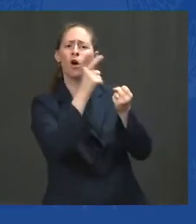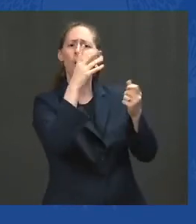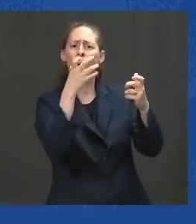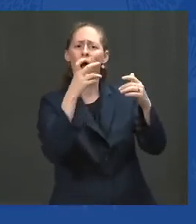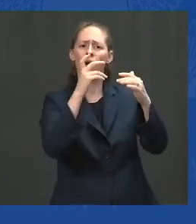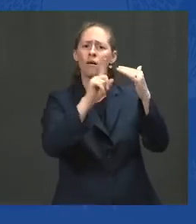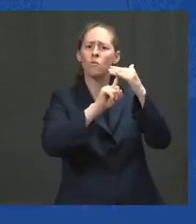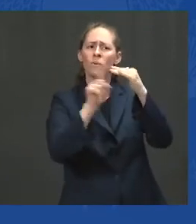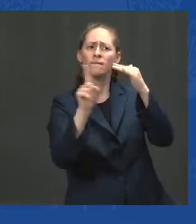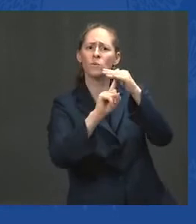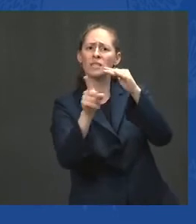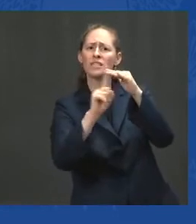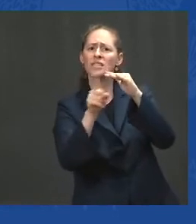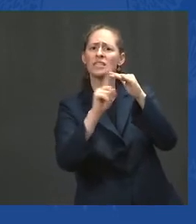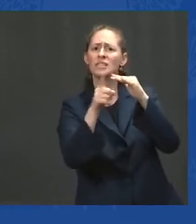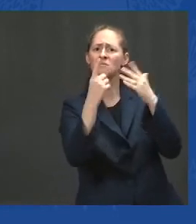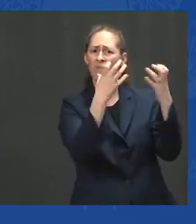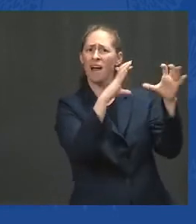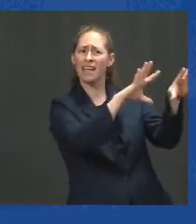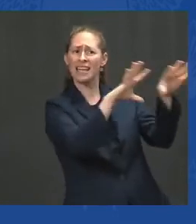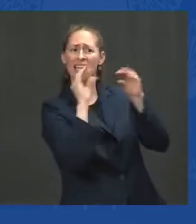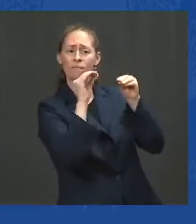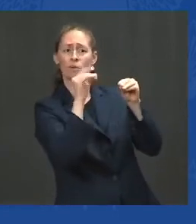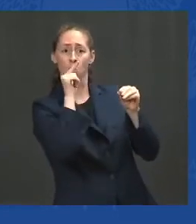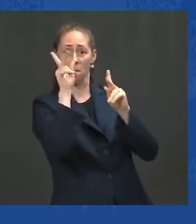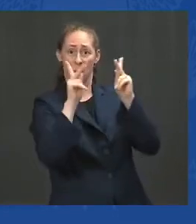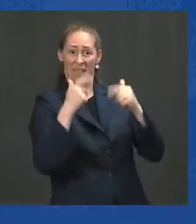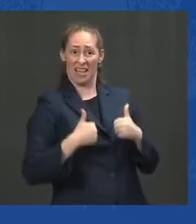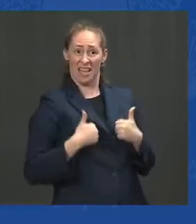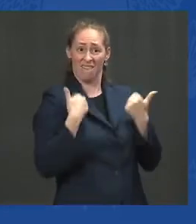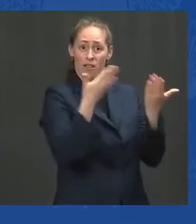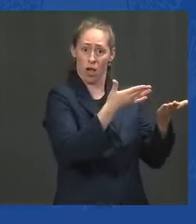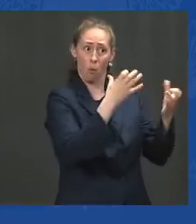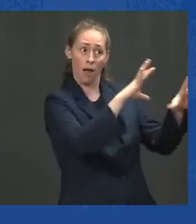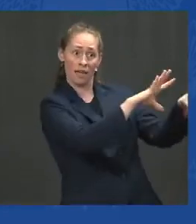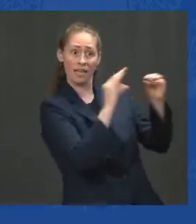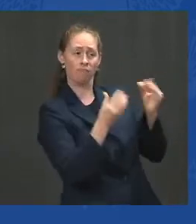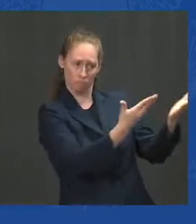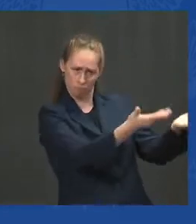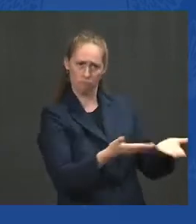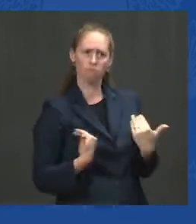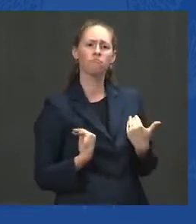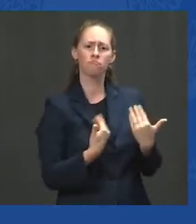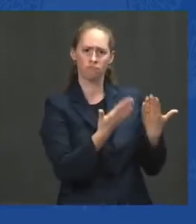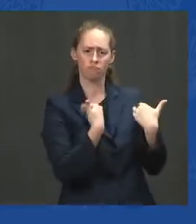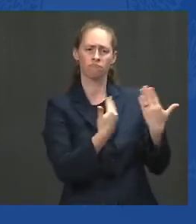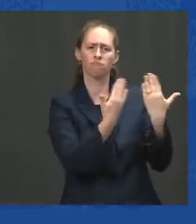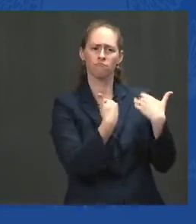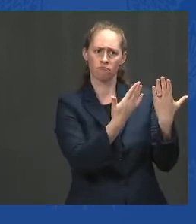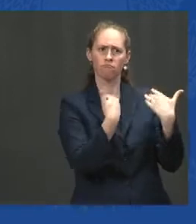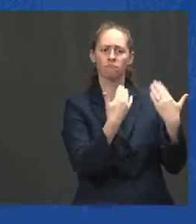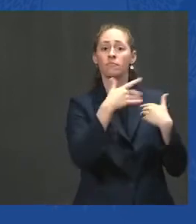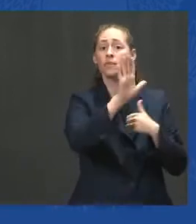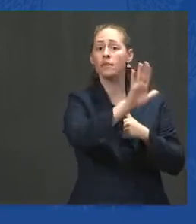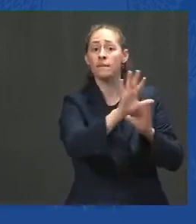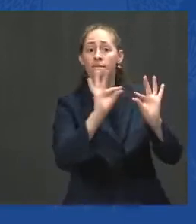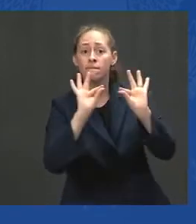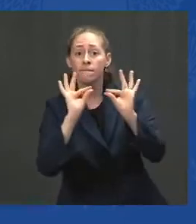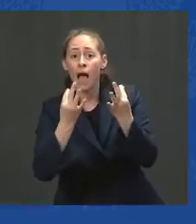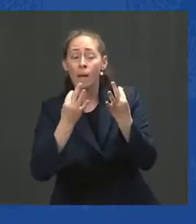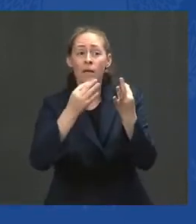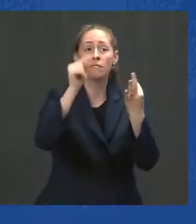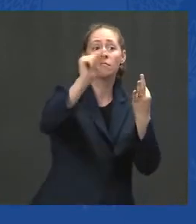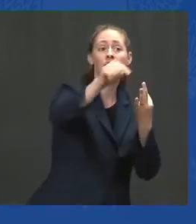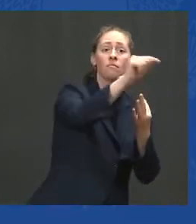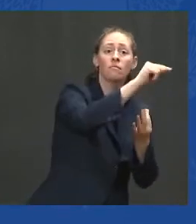In the coming days, the U.S. military will provide assistance to move — to move more SIV-eligible Afghans